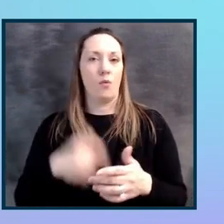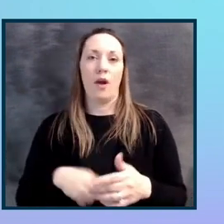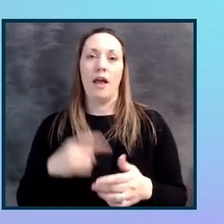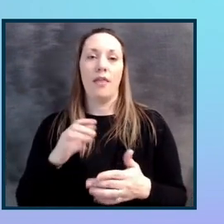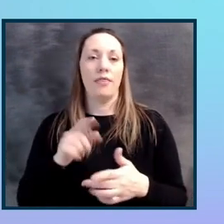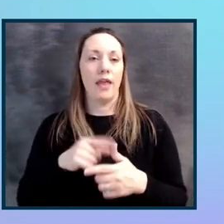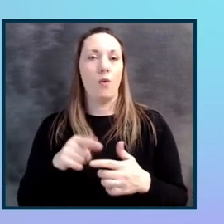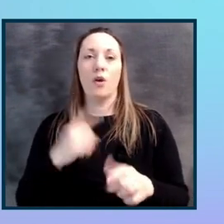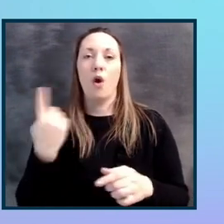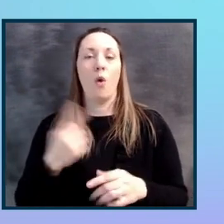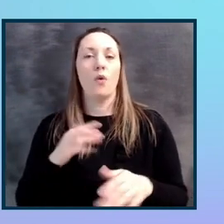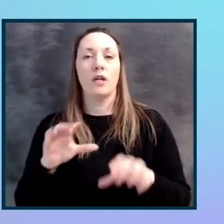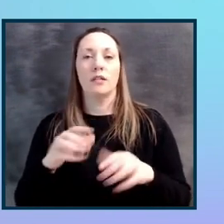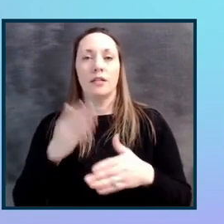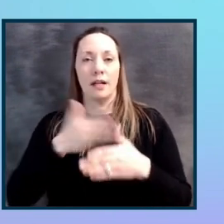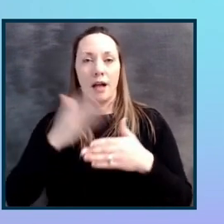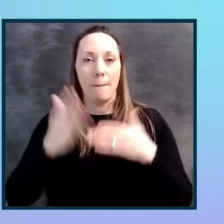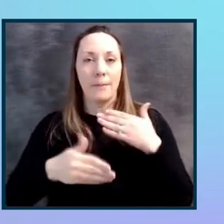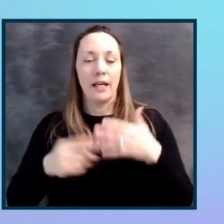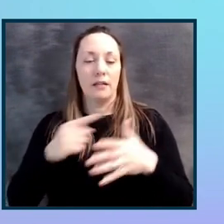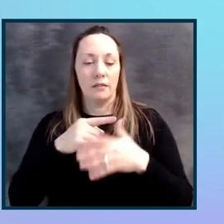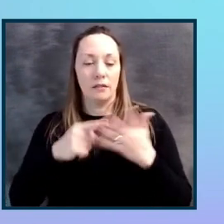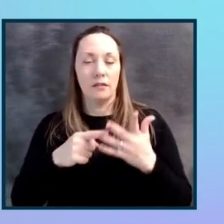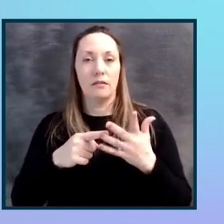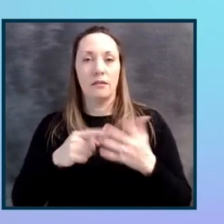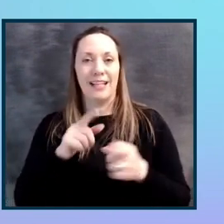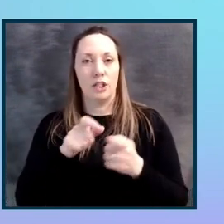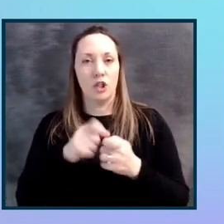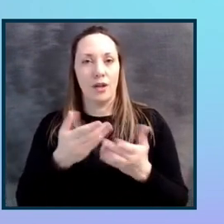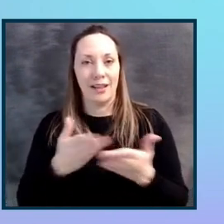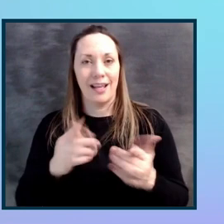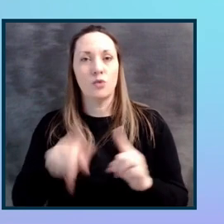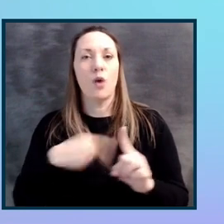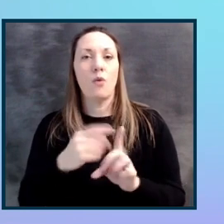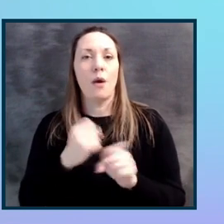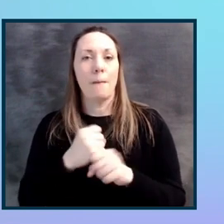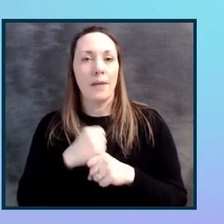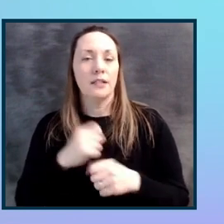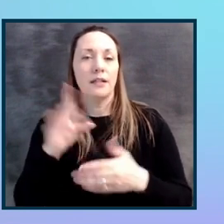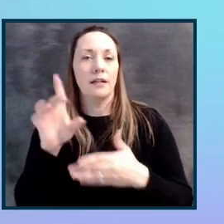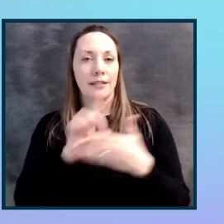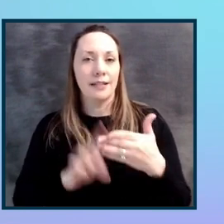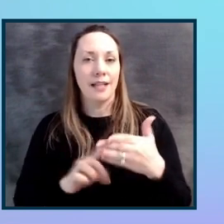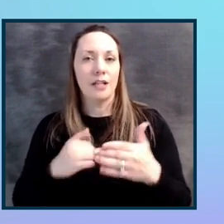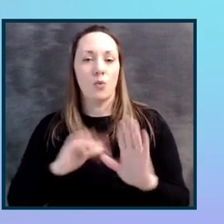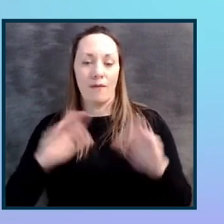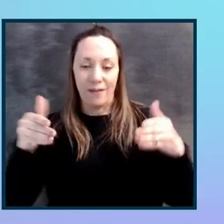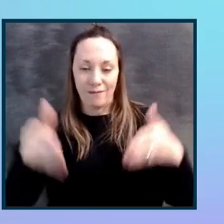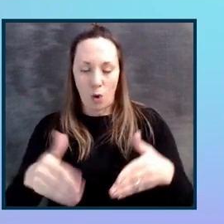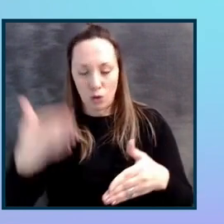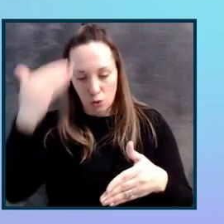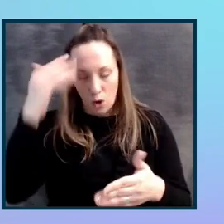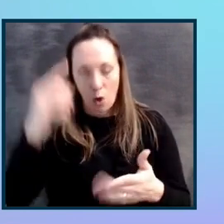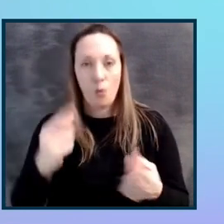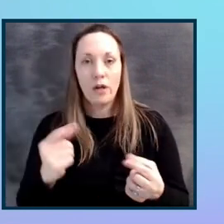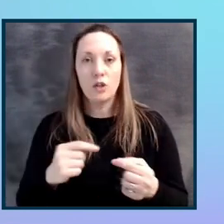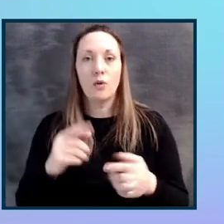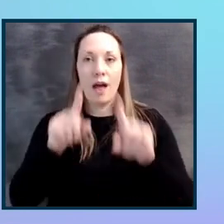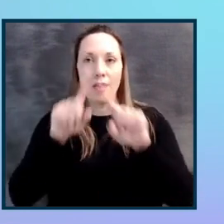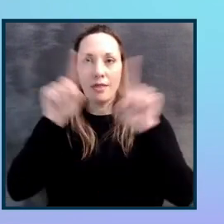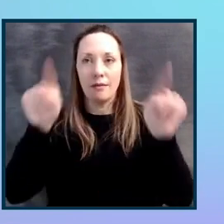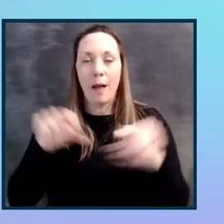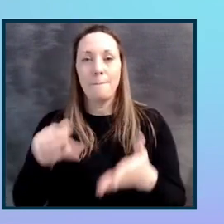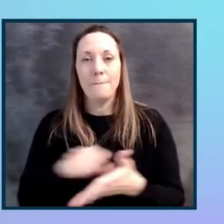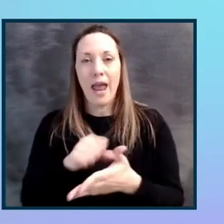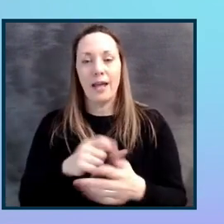things when we're building, you know, building a design. So we have all the focus indicators, you know, where you're going on the pages, you've got the right